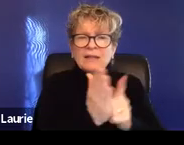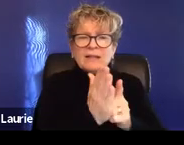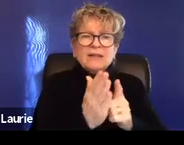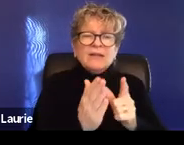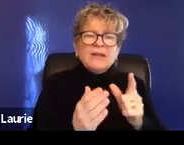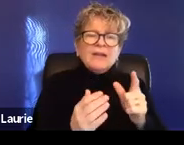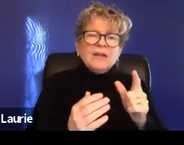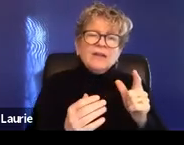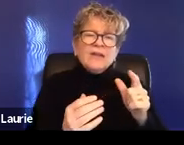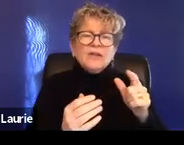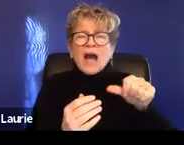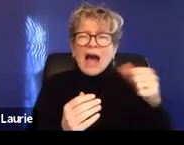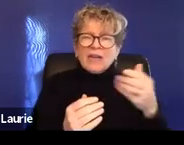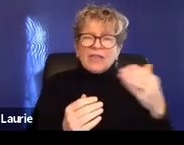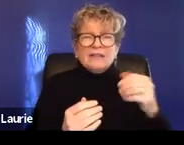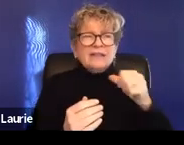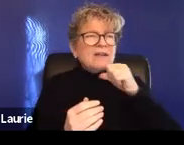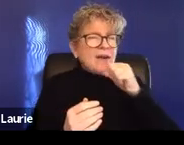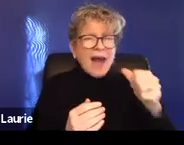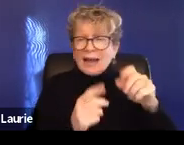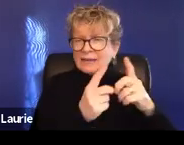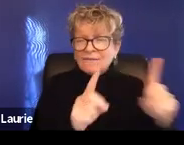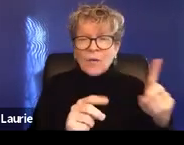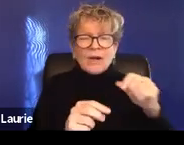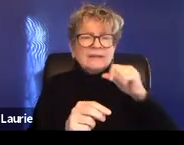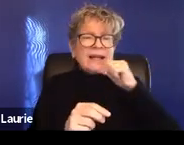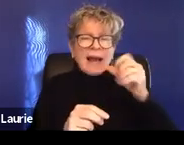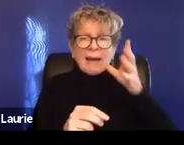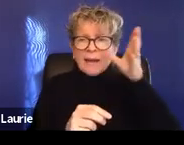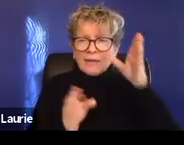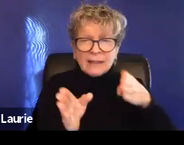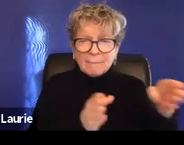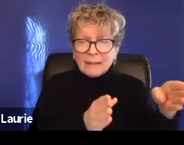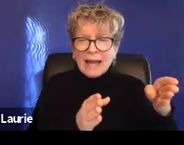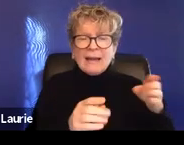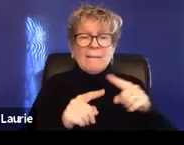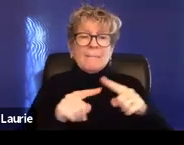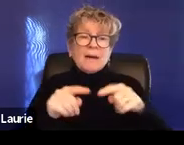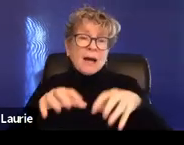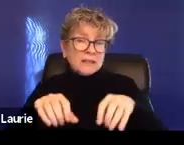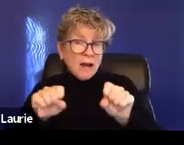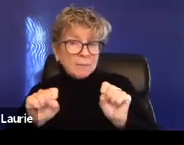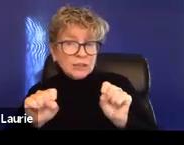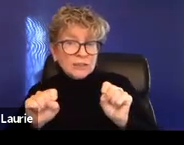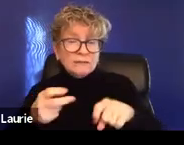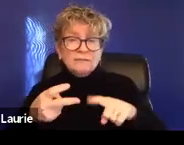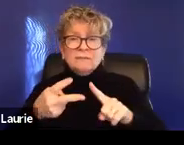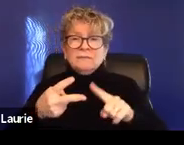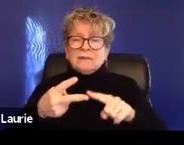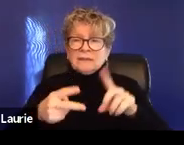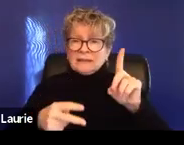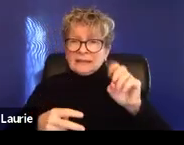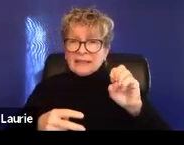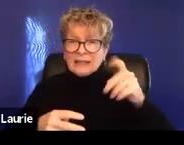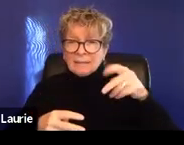non-parental, non, um, parenting plan issues like adoption, dependency. This is where,